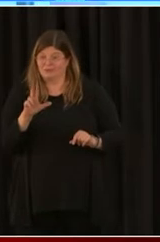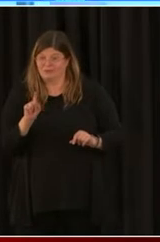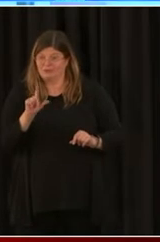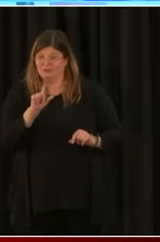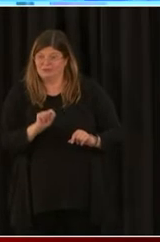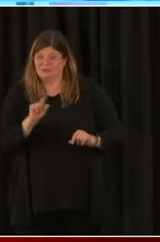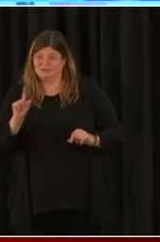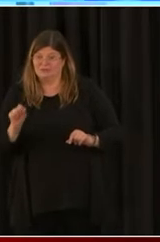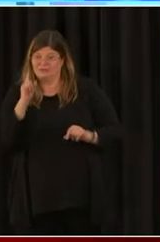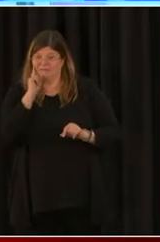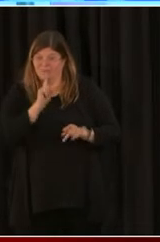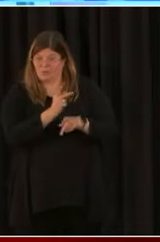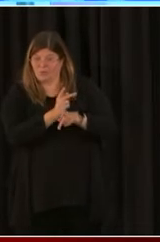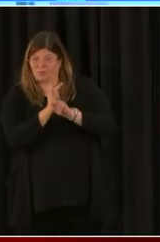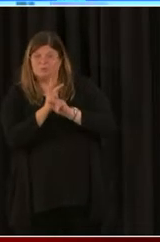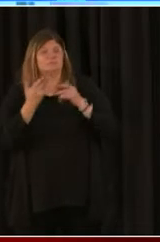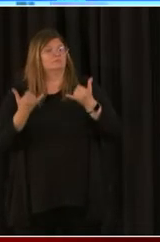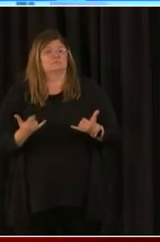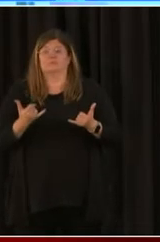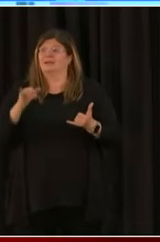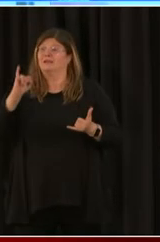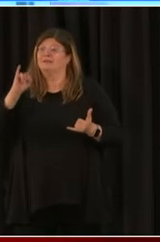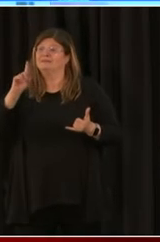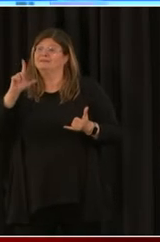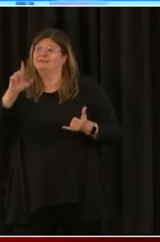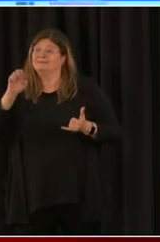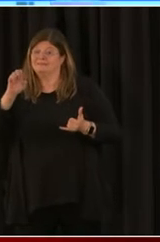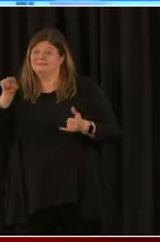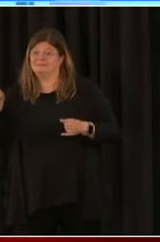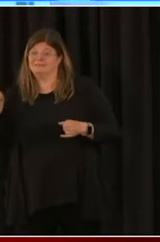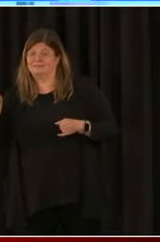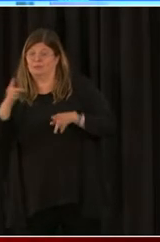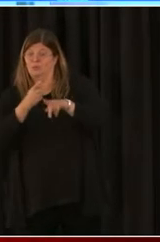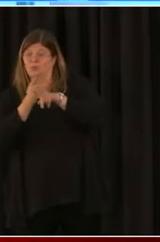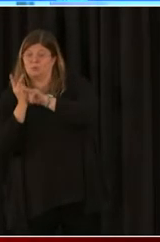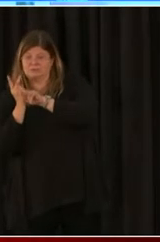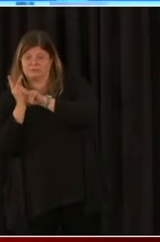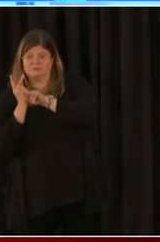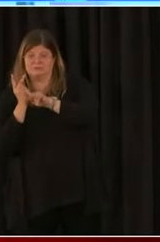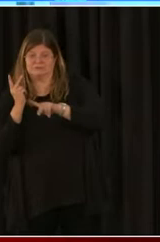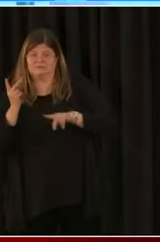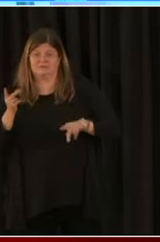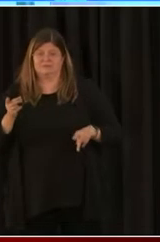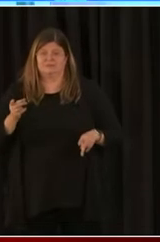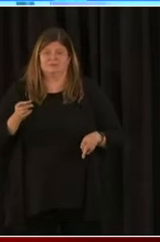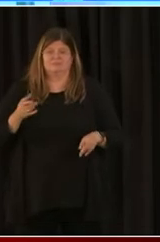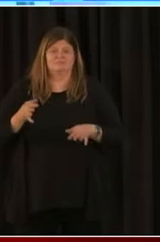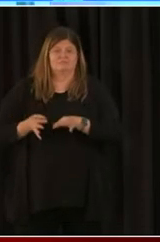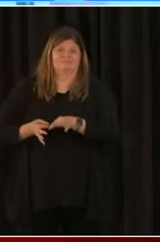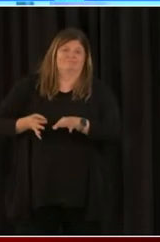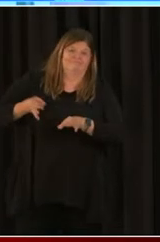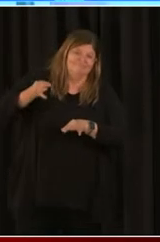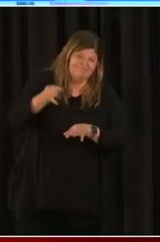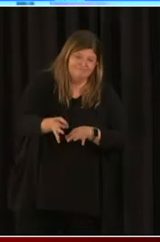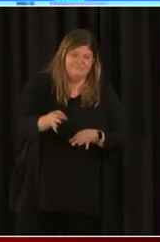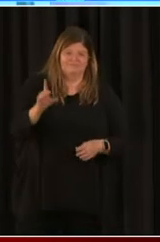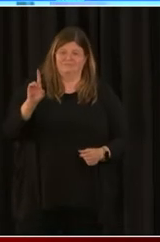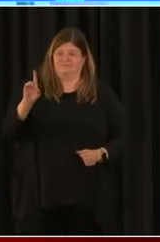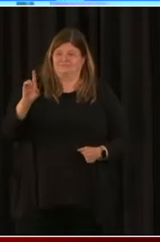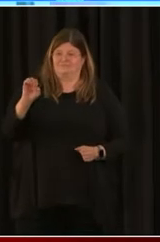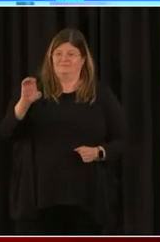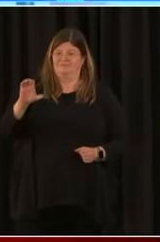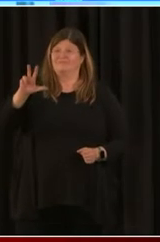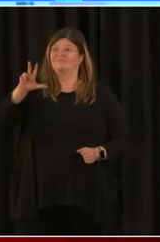the EIDL loan has been actually moved down to expire on December 31,